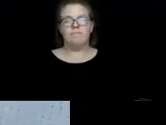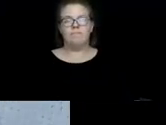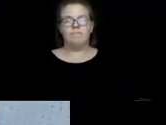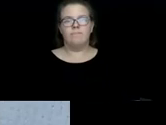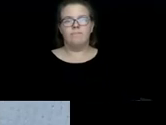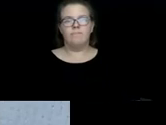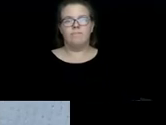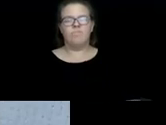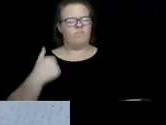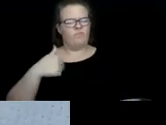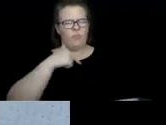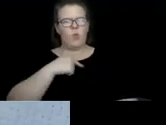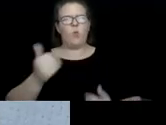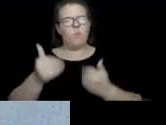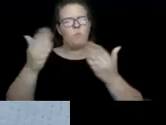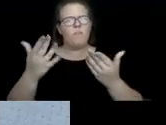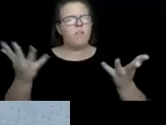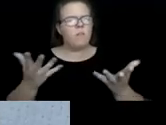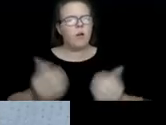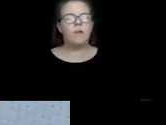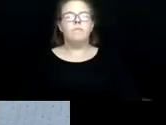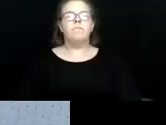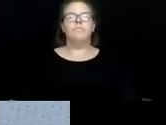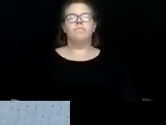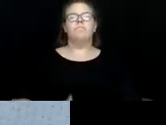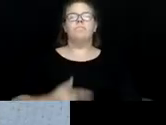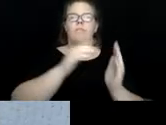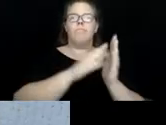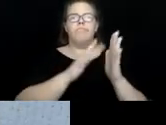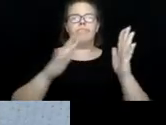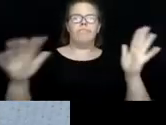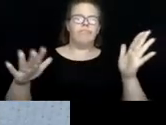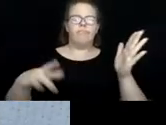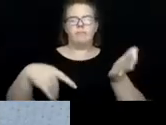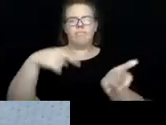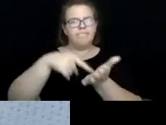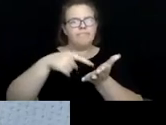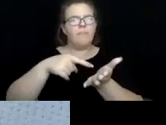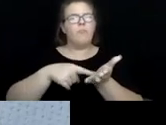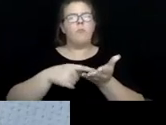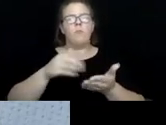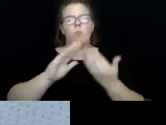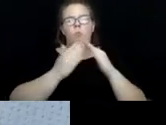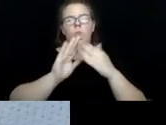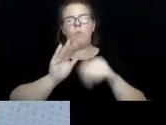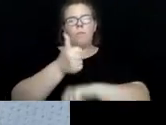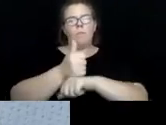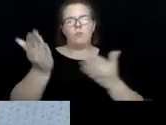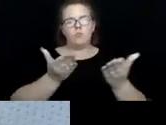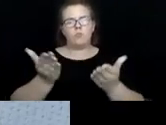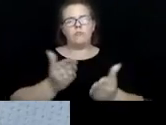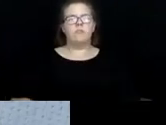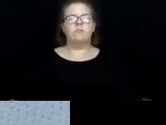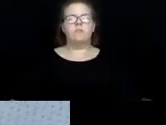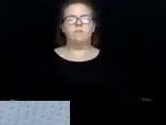What does the Office for Aging provide? It provides a wide range of cost-effective, community-based services. And when we talk